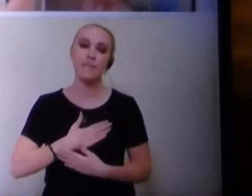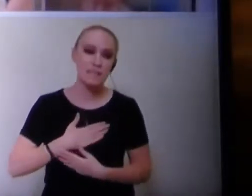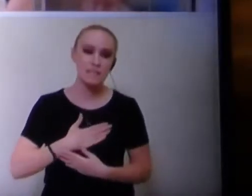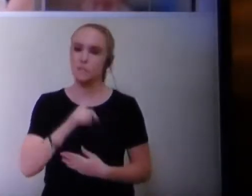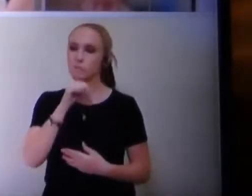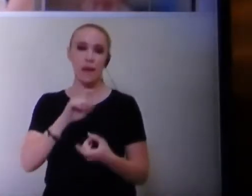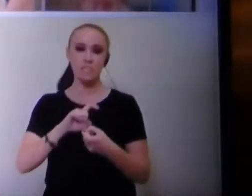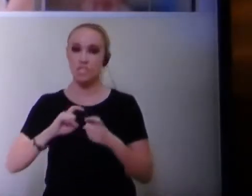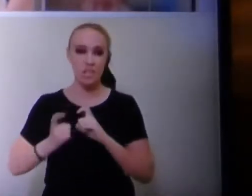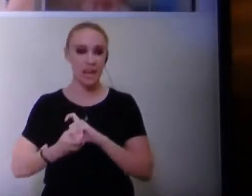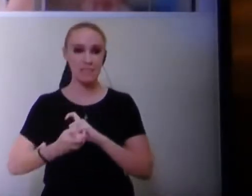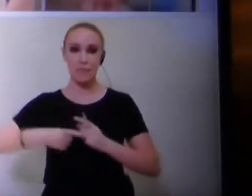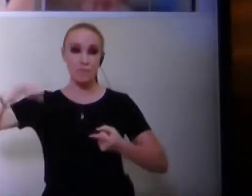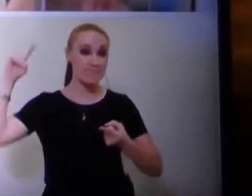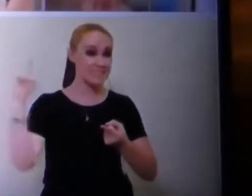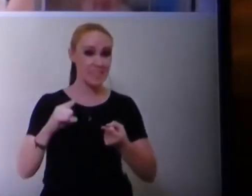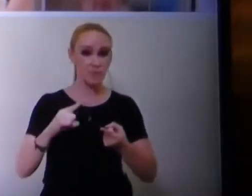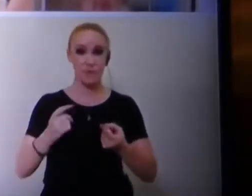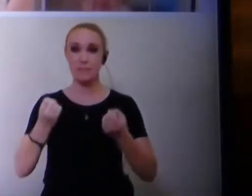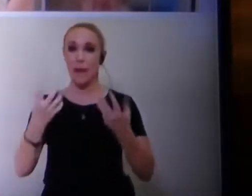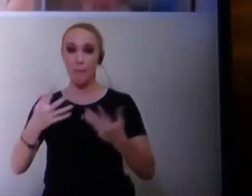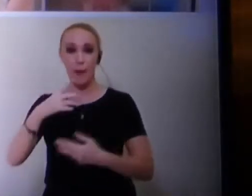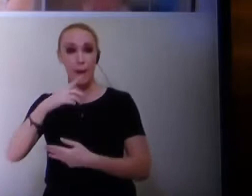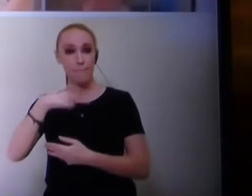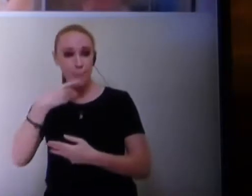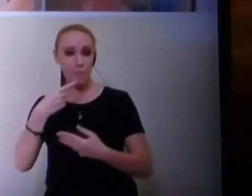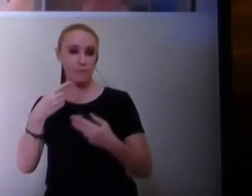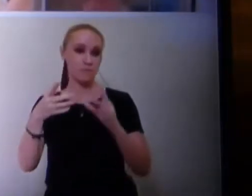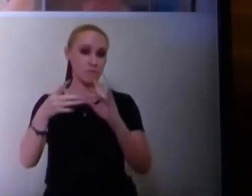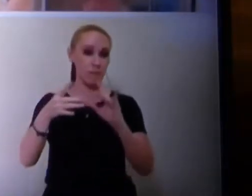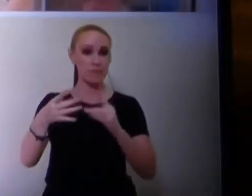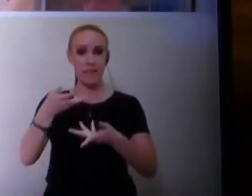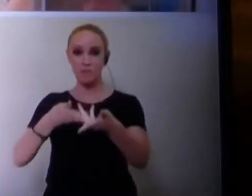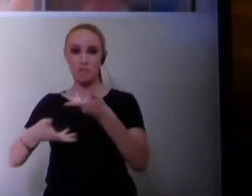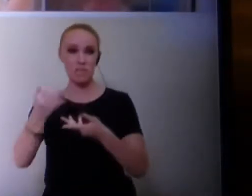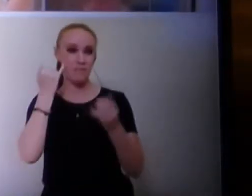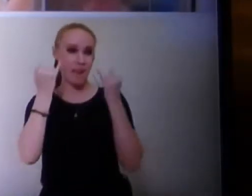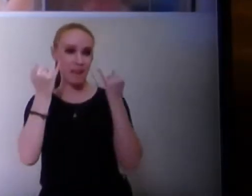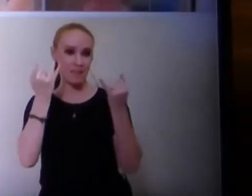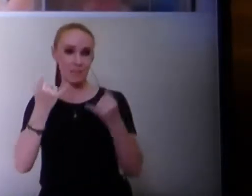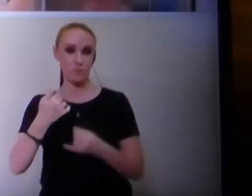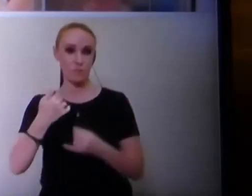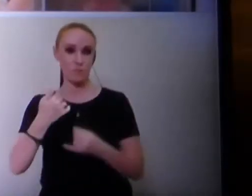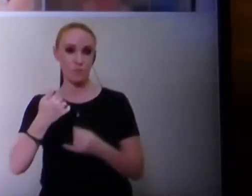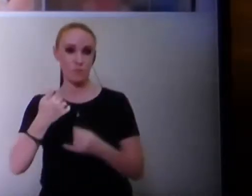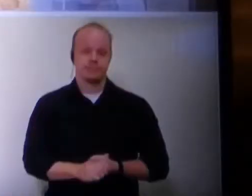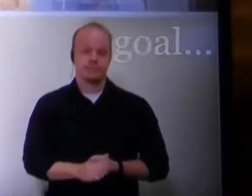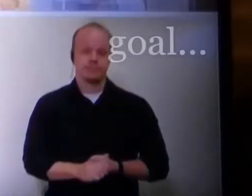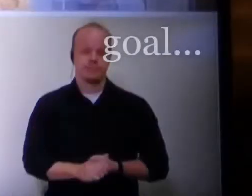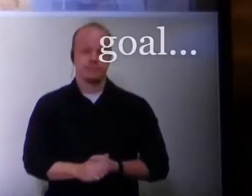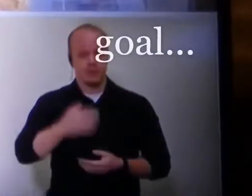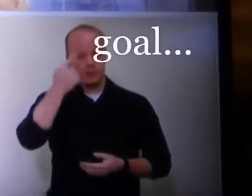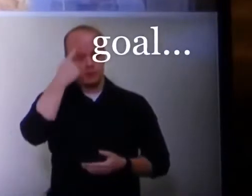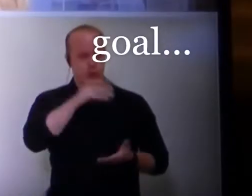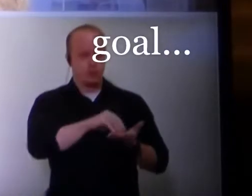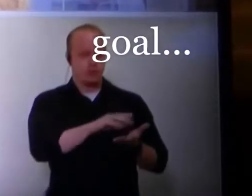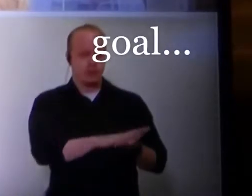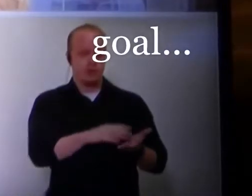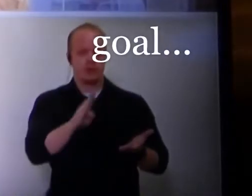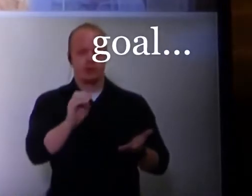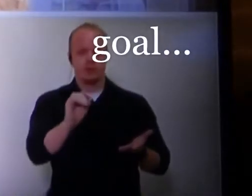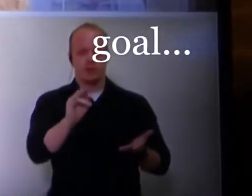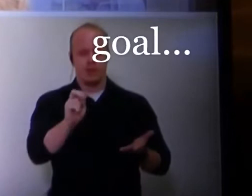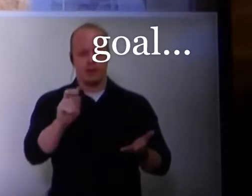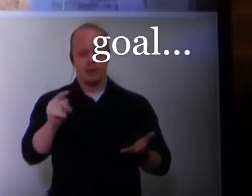not make changes that will decrease the amount of public information and the interchange of ideas between us and you. For record, Bonnie Taylor,